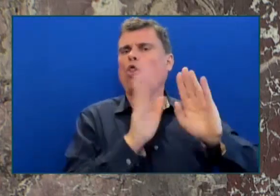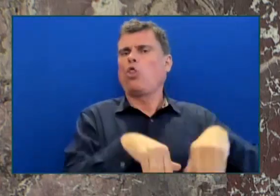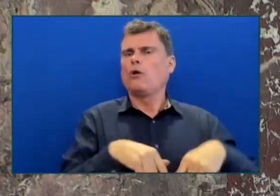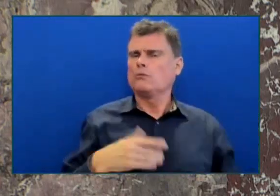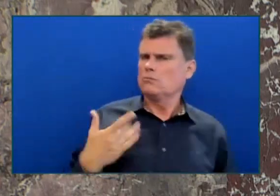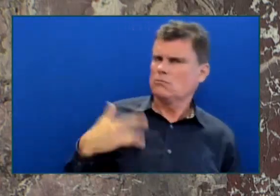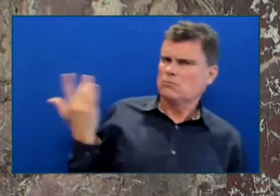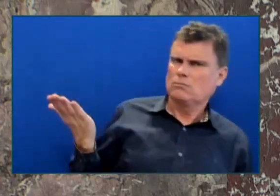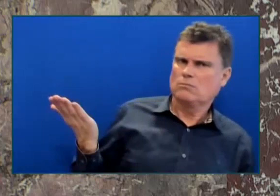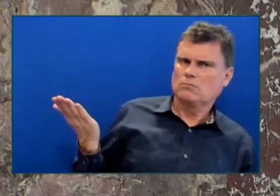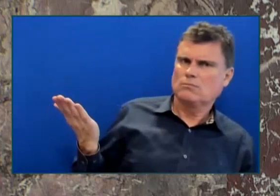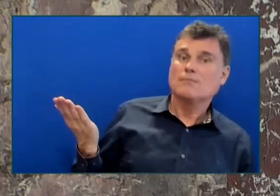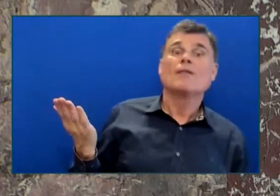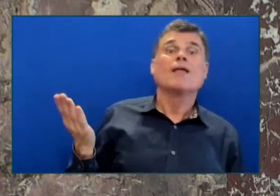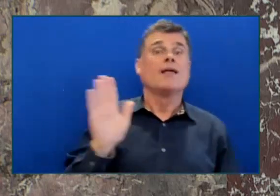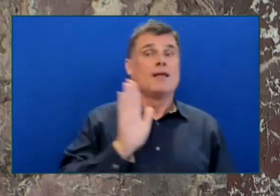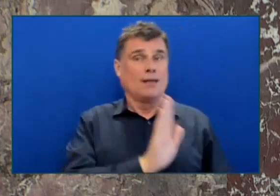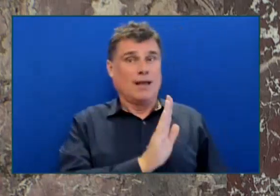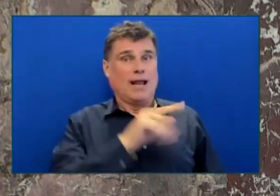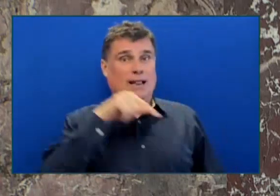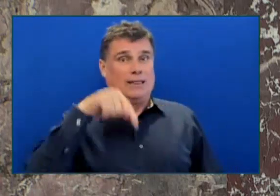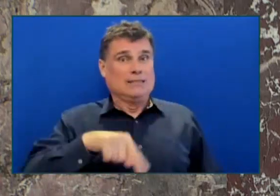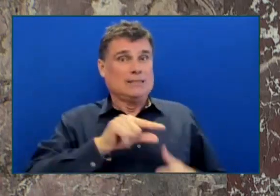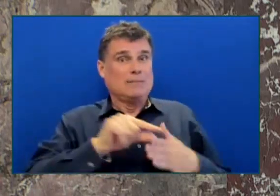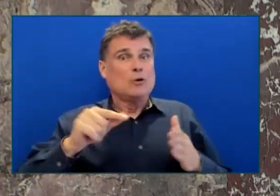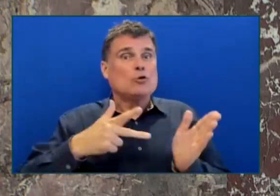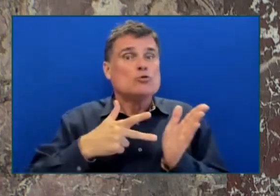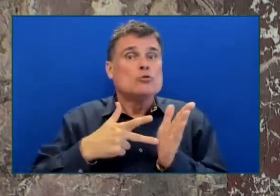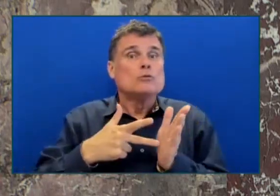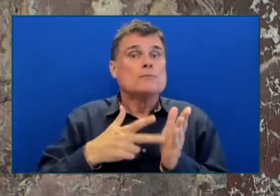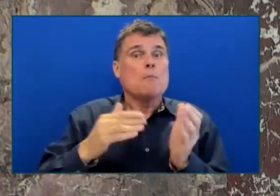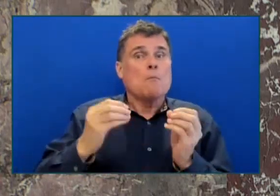that took place when those guys were sitting on this side of the house.